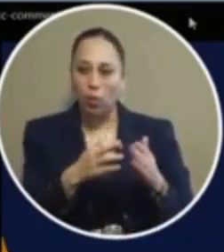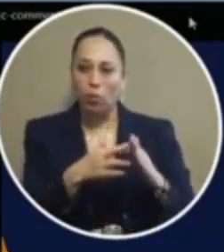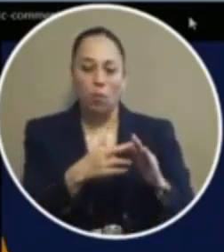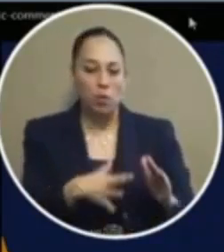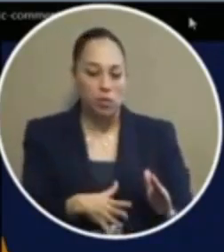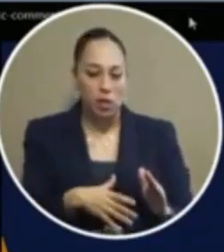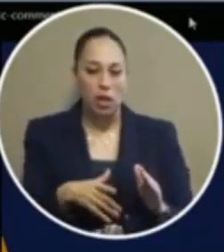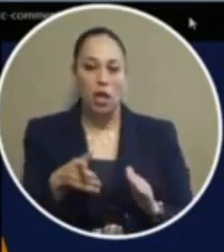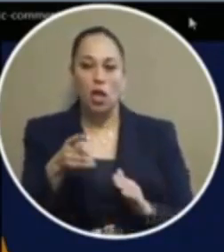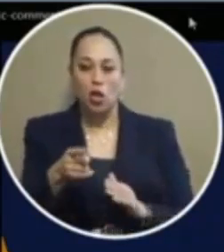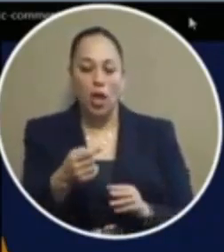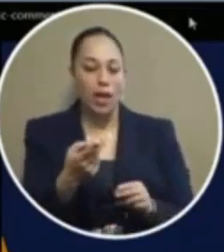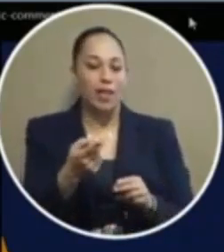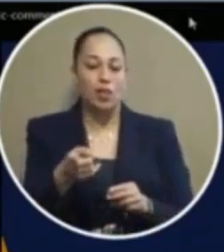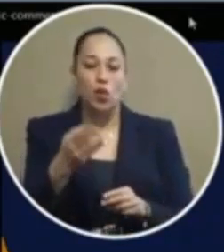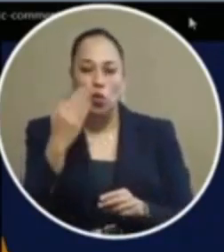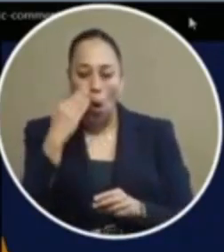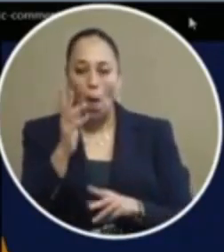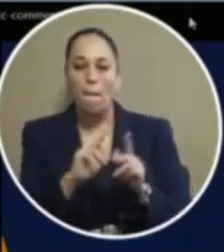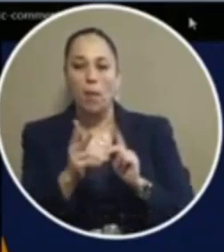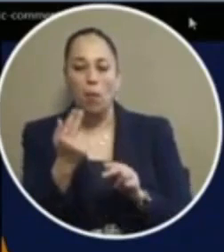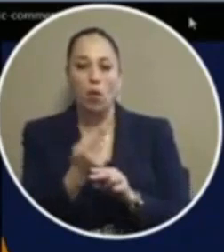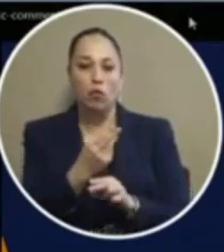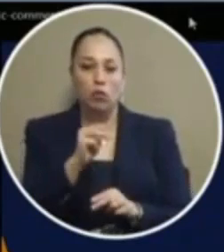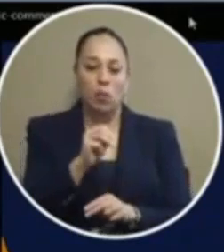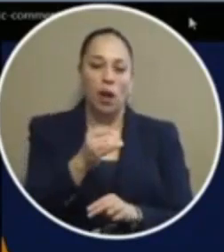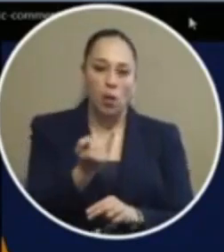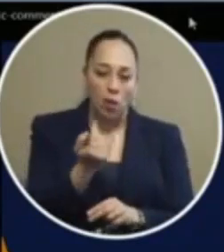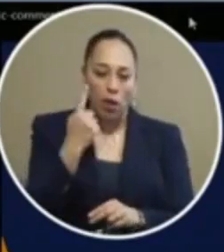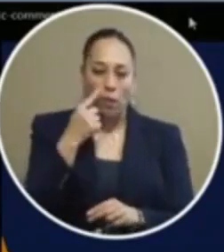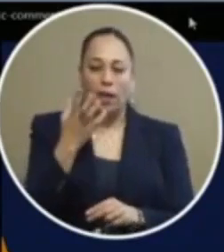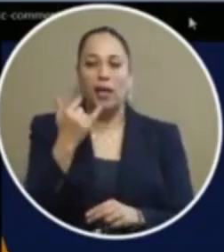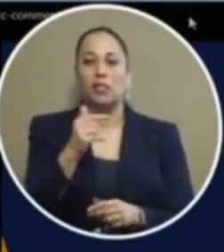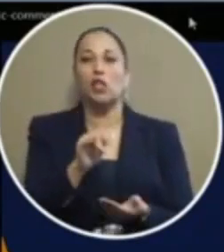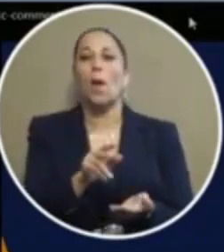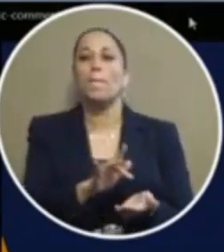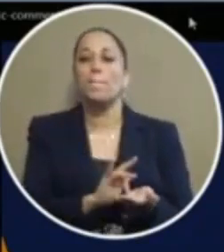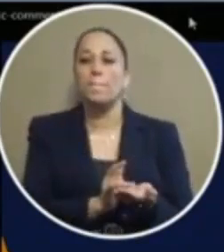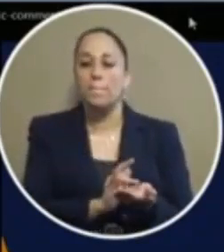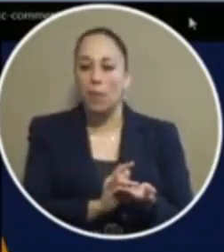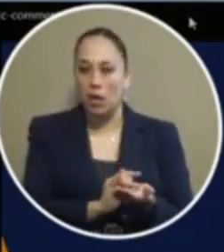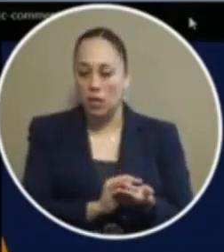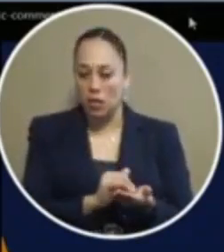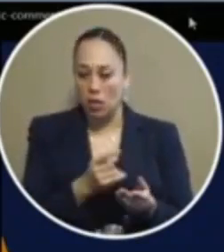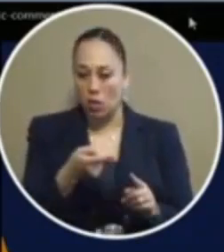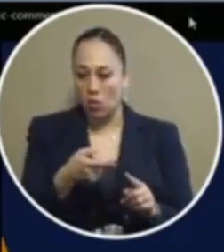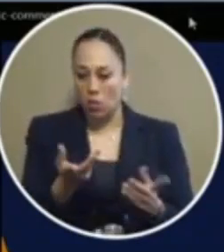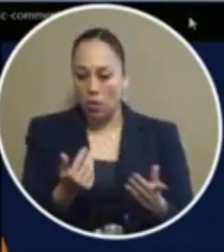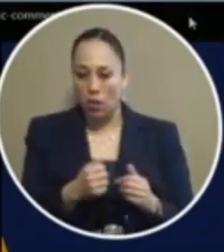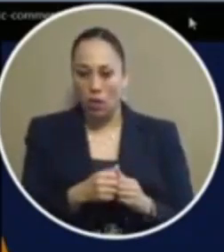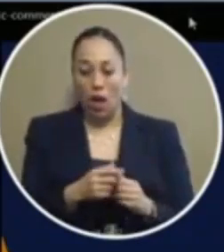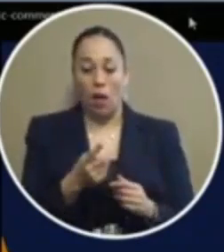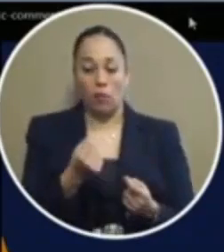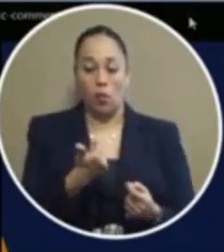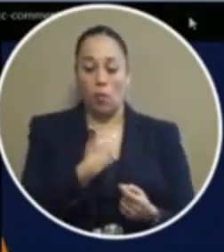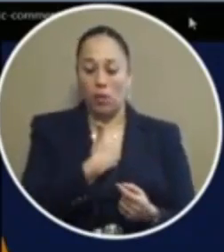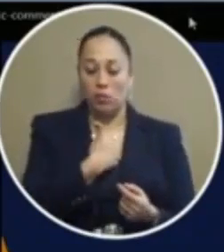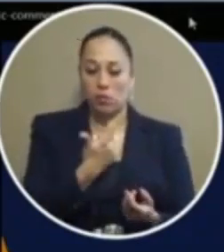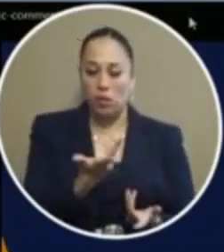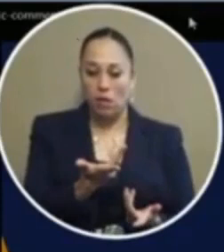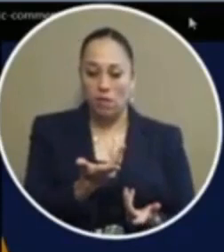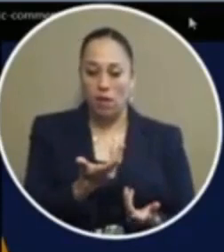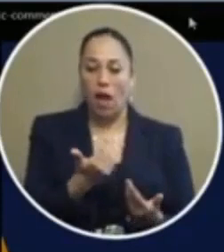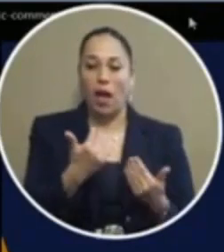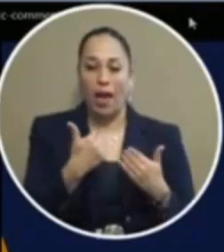people that utilize marijuana for medicinal uses i mean i'll share a little bit about myself i um